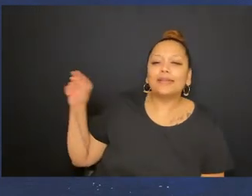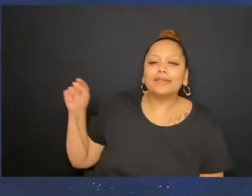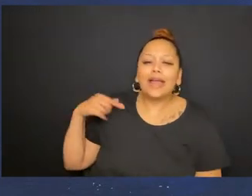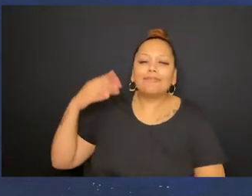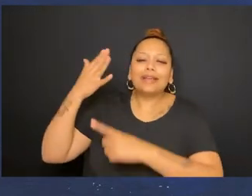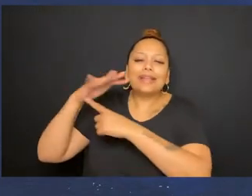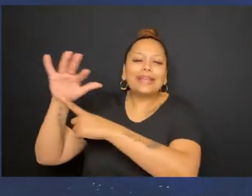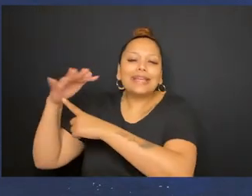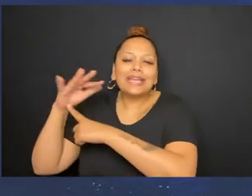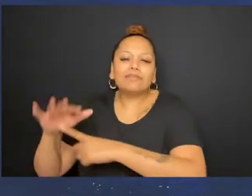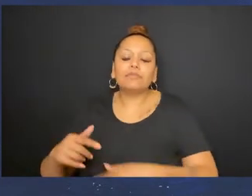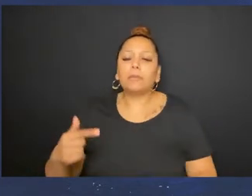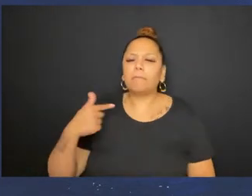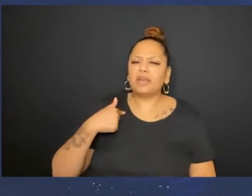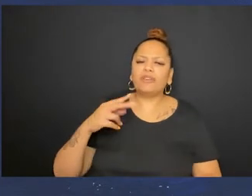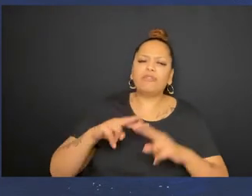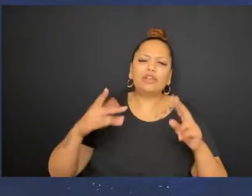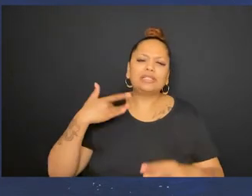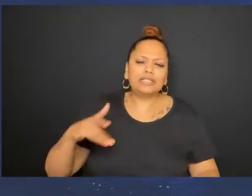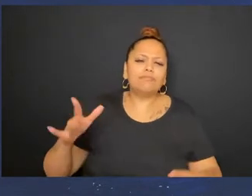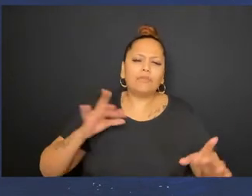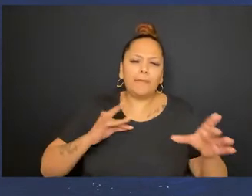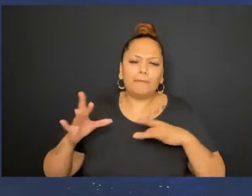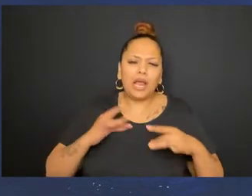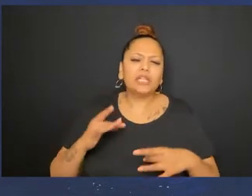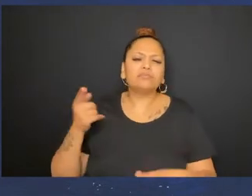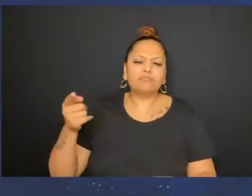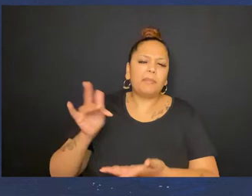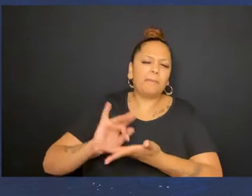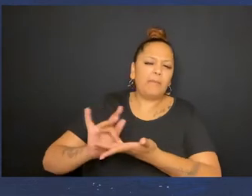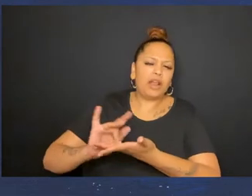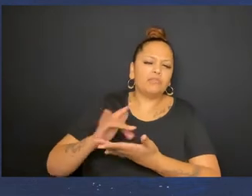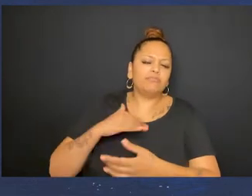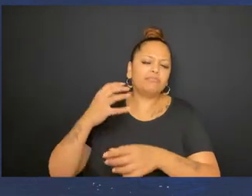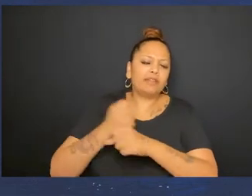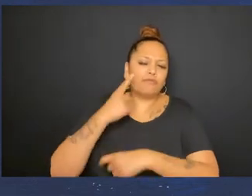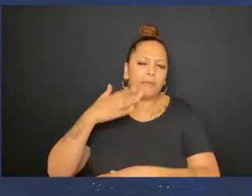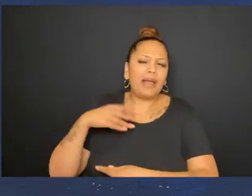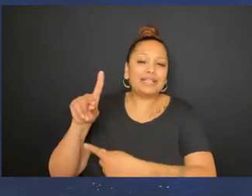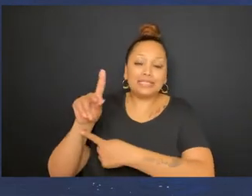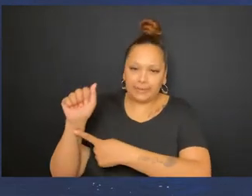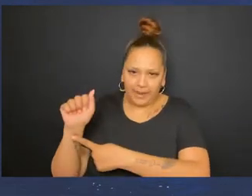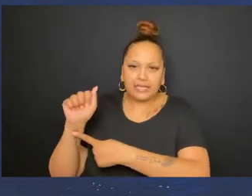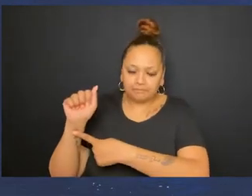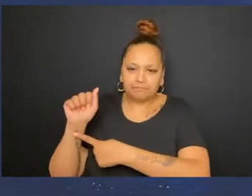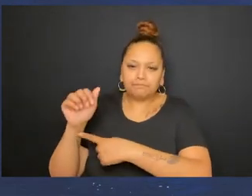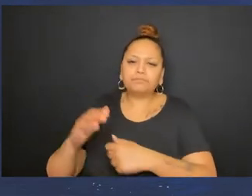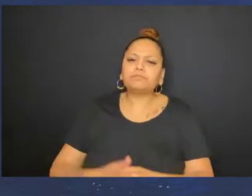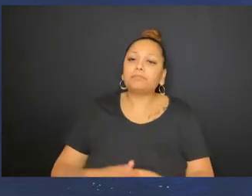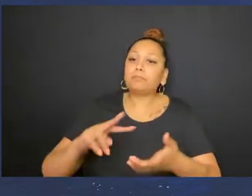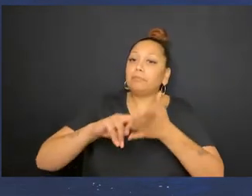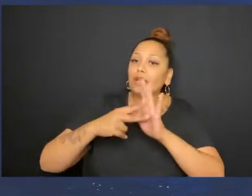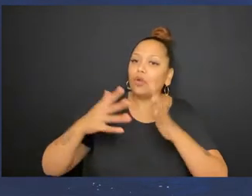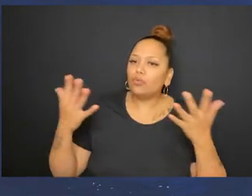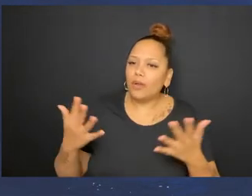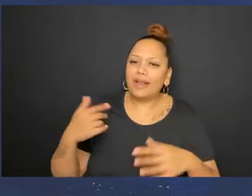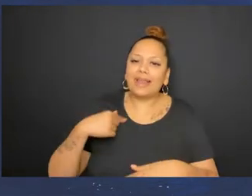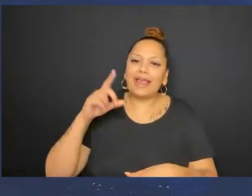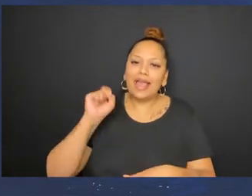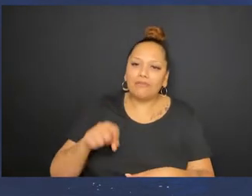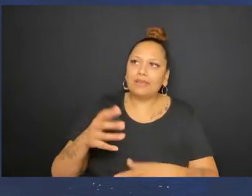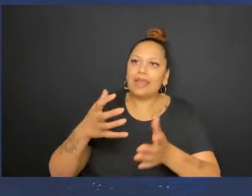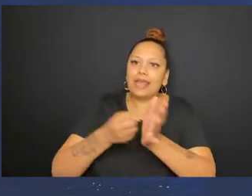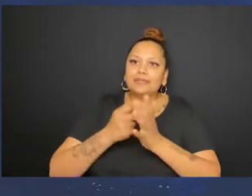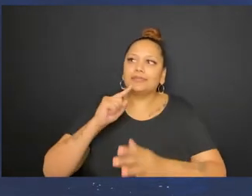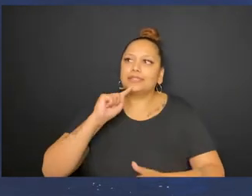is my fiddly fig. So I am immunocompromised due to the medication that I take for my disability. Which means that